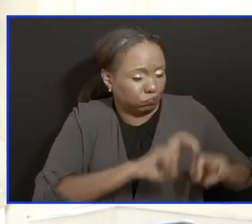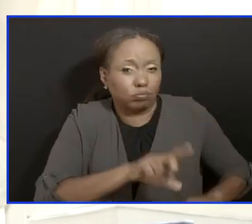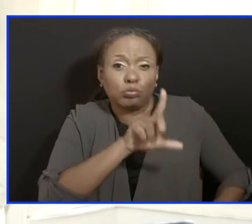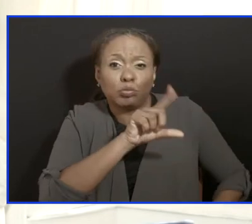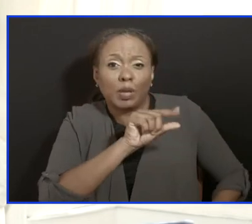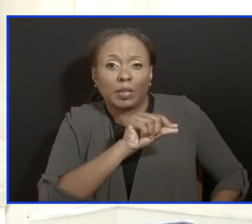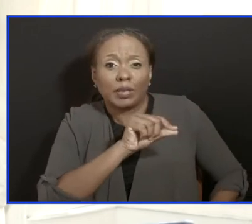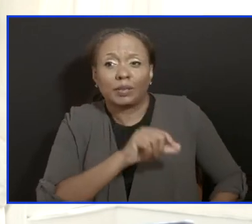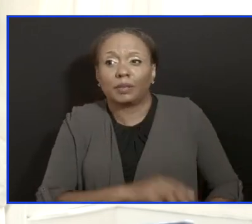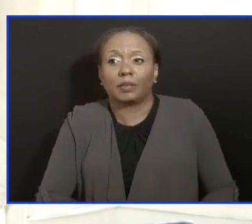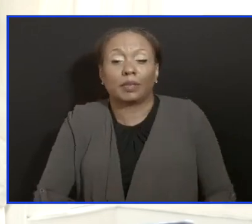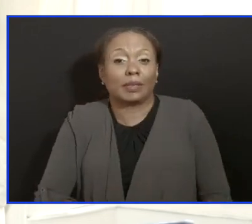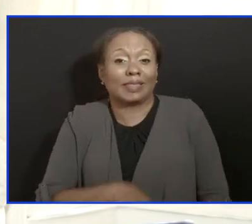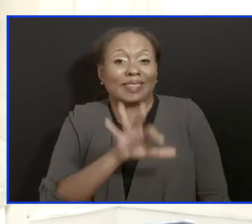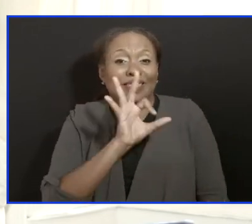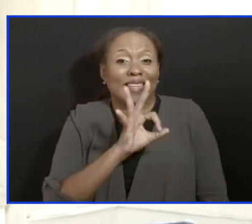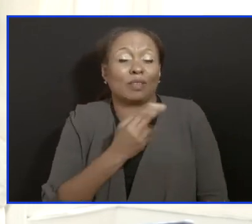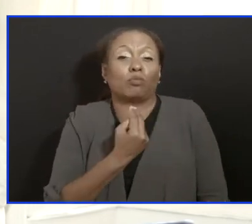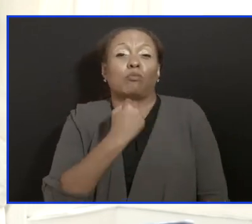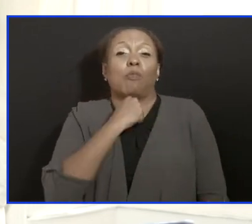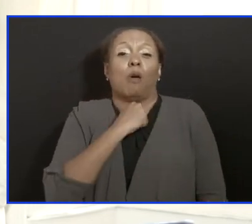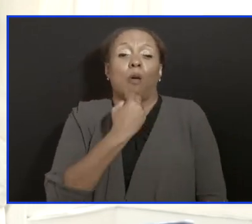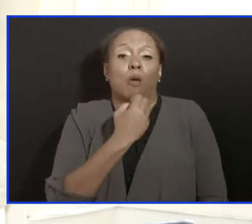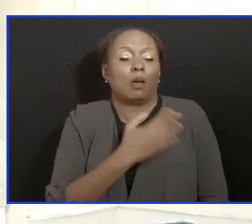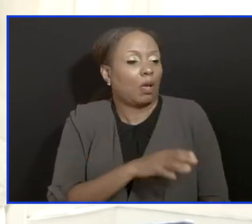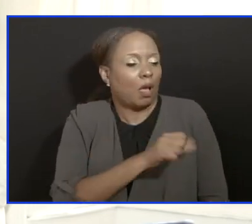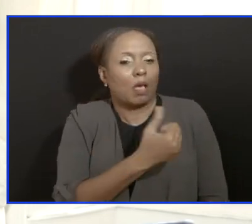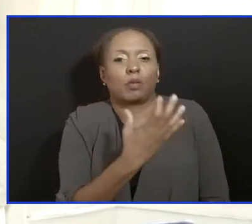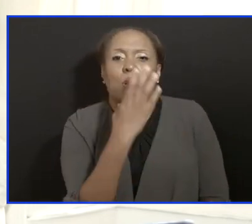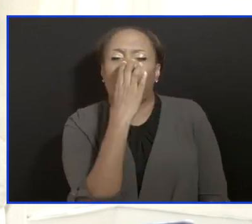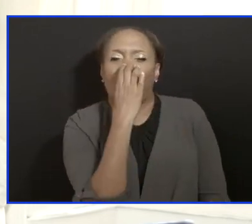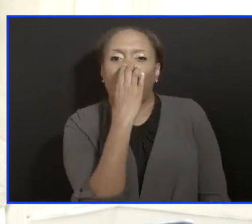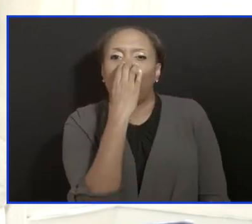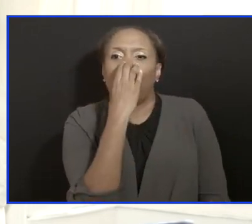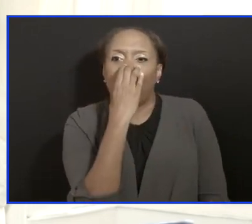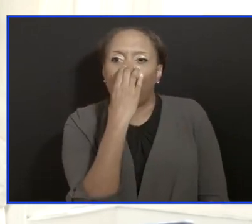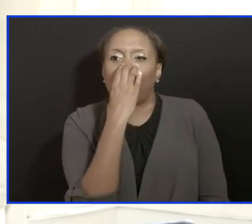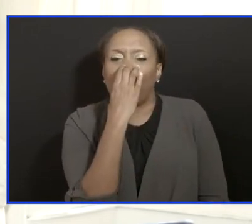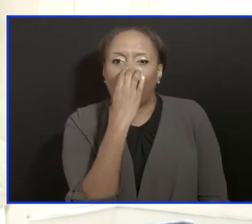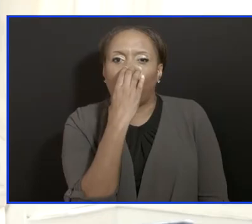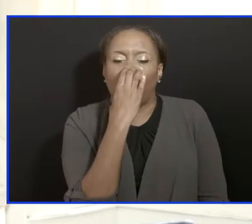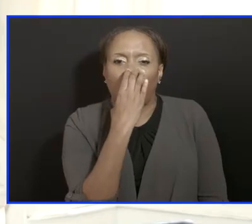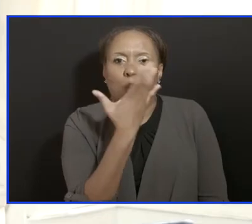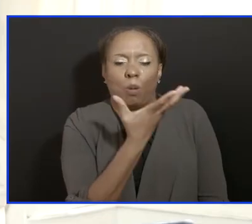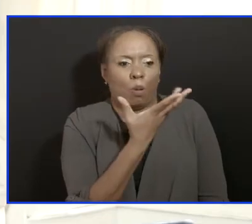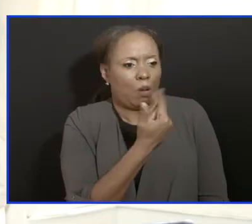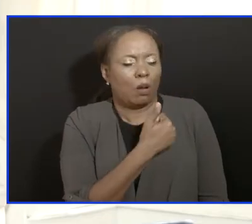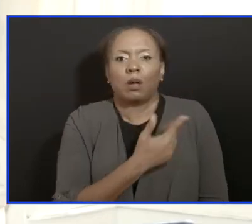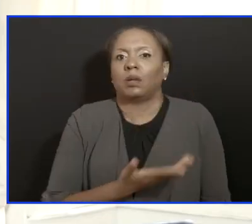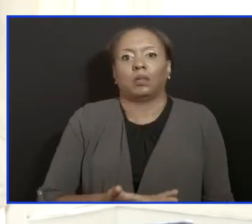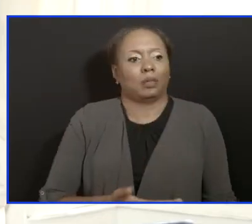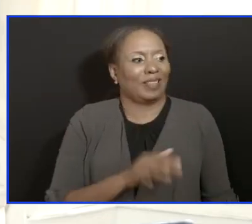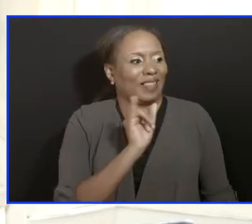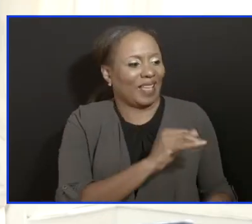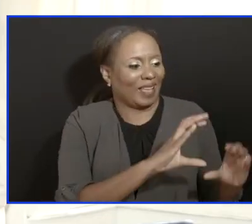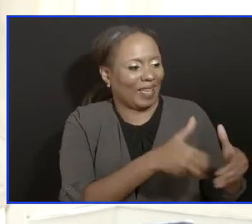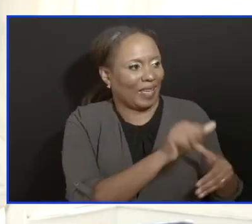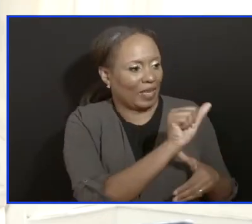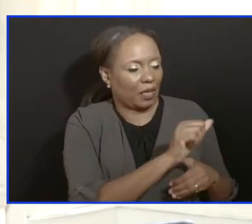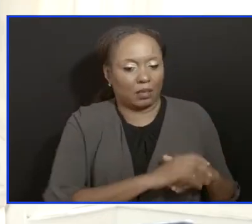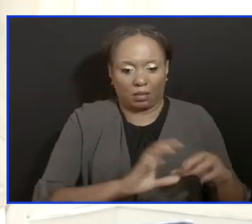Nine of them are intubated. The others are on oxygen, and they can go back and forth between those. In our primary isolation, B,